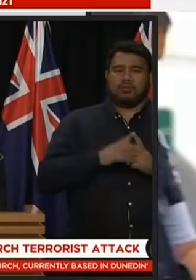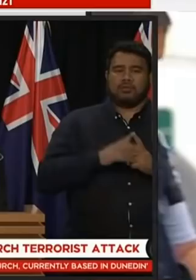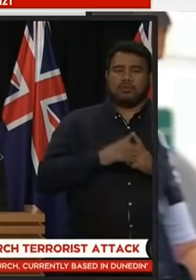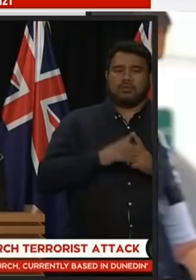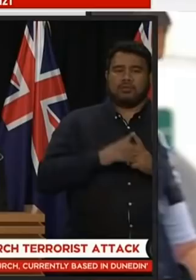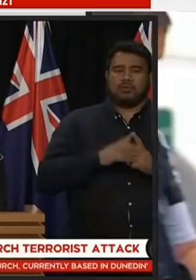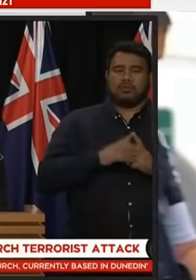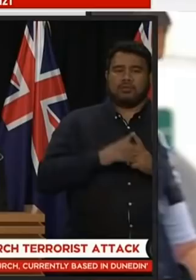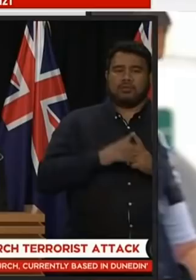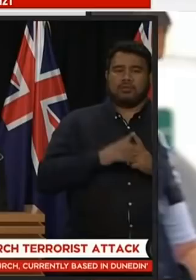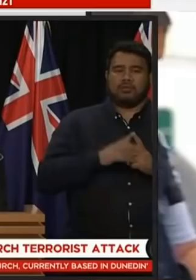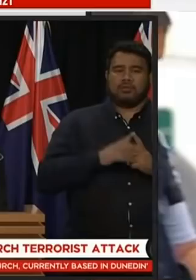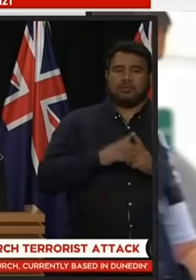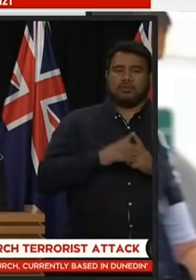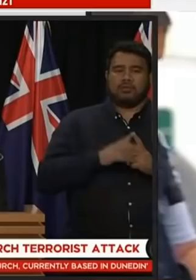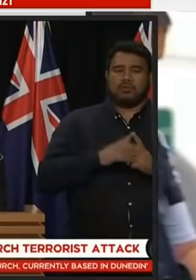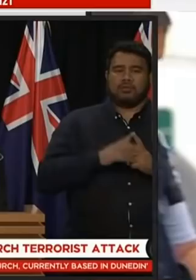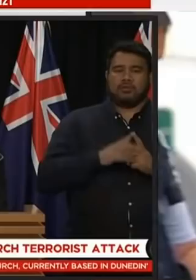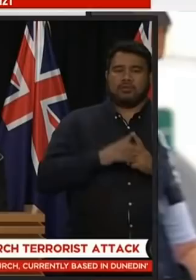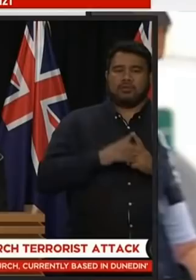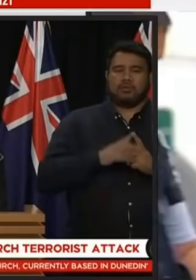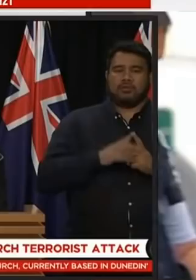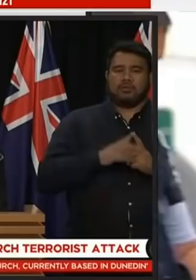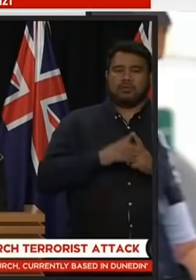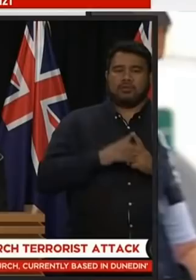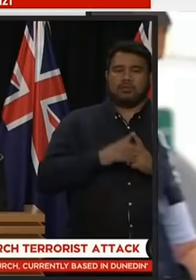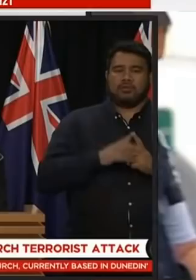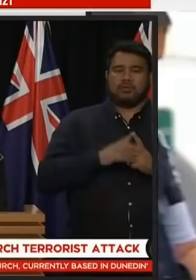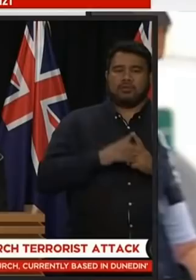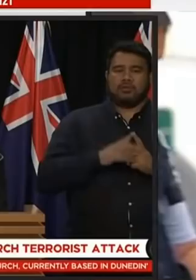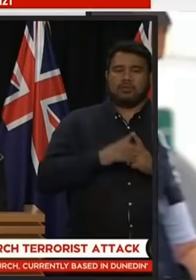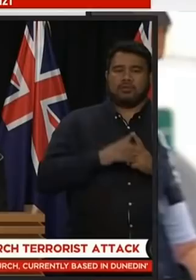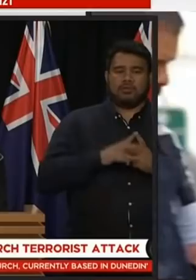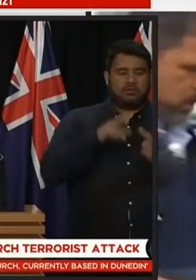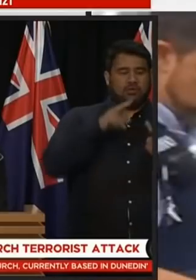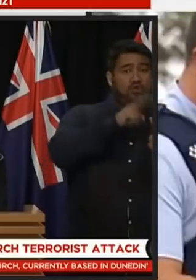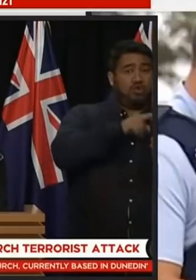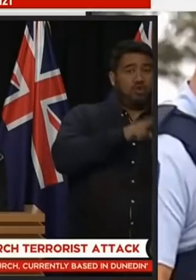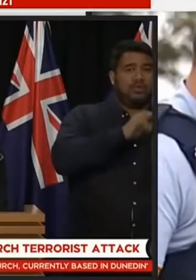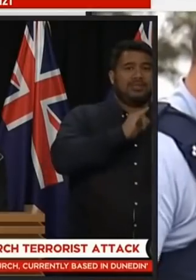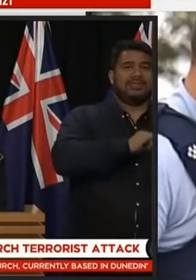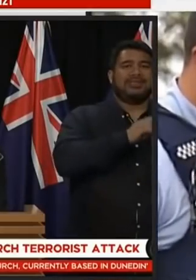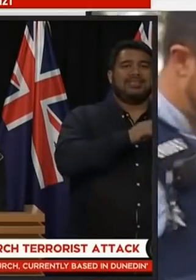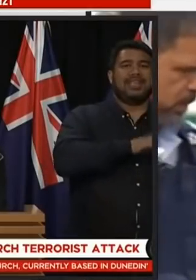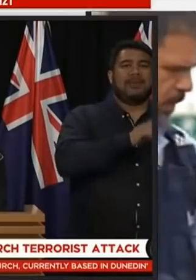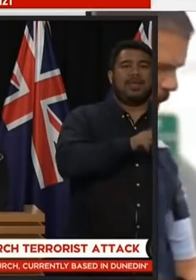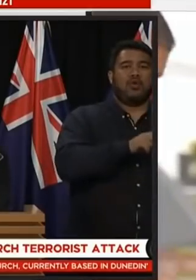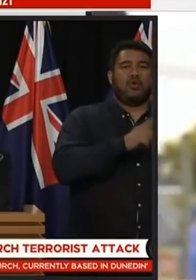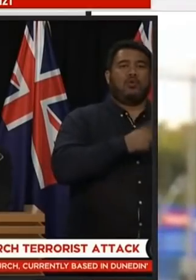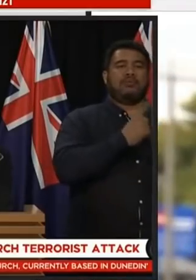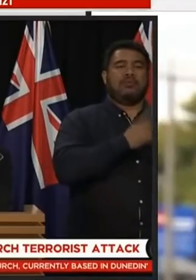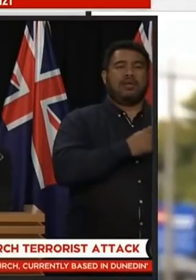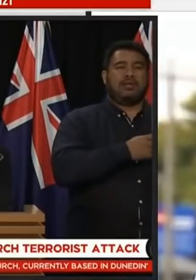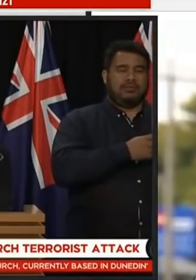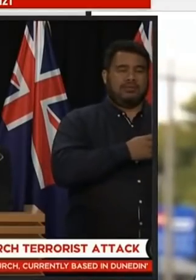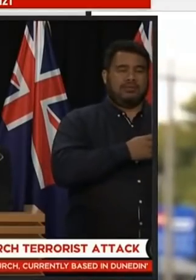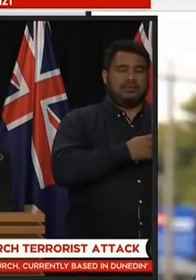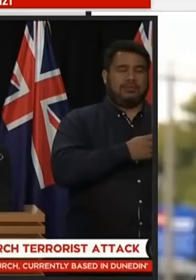you think i can't blow your fucking arm off like that's not going to distract you and two shotguns